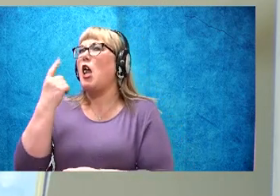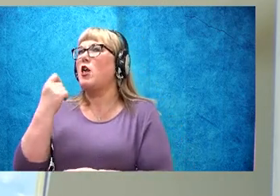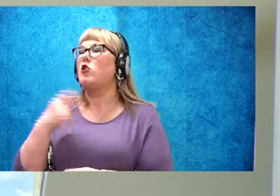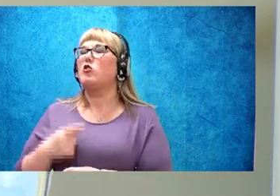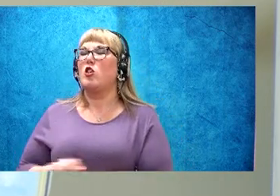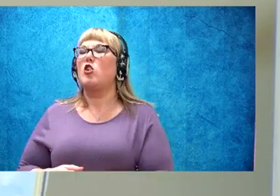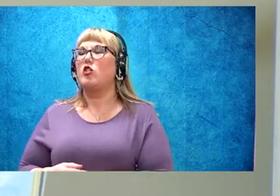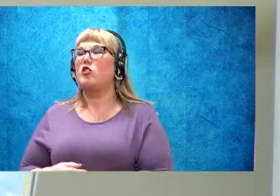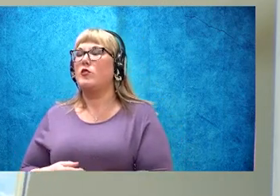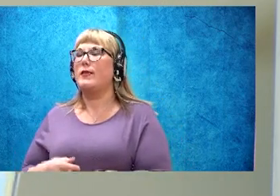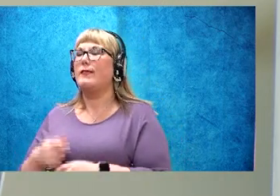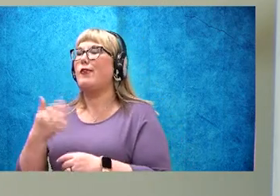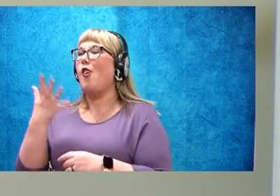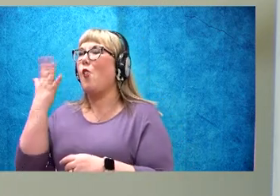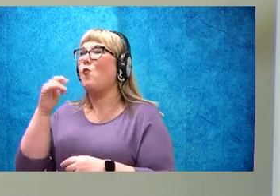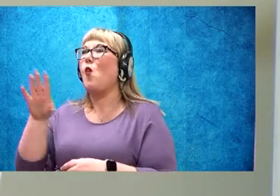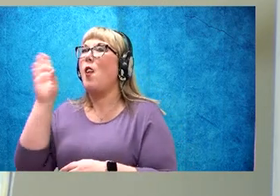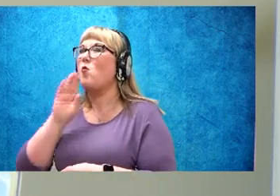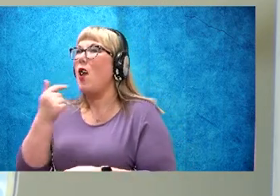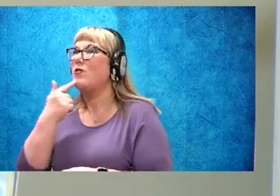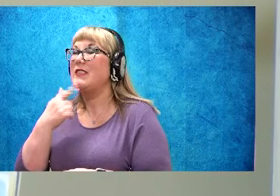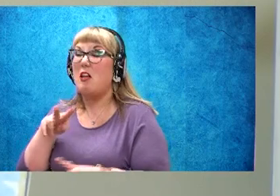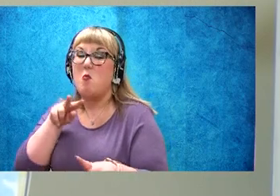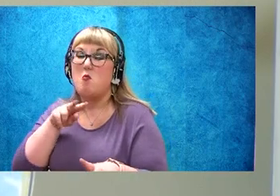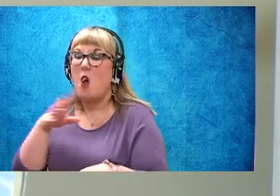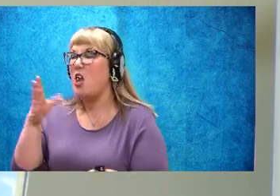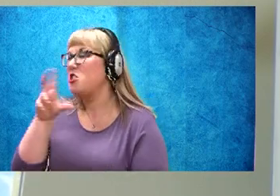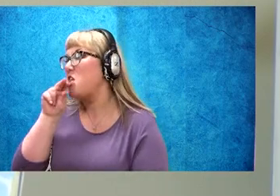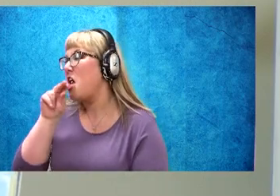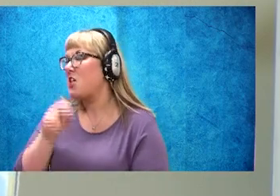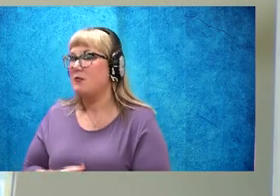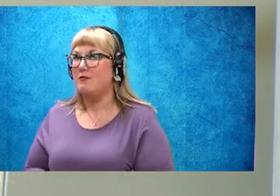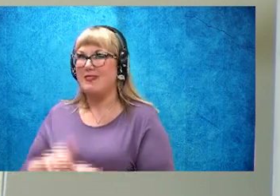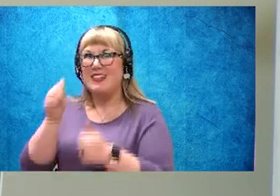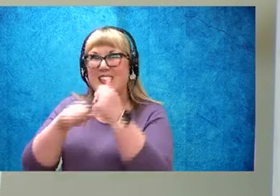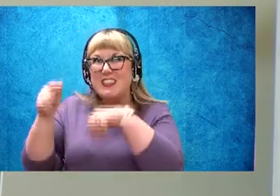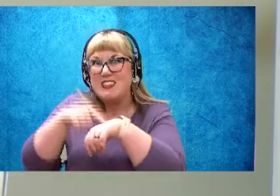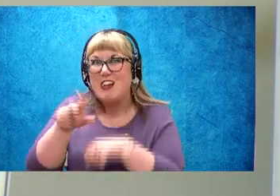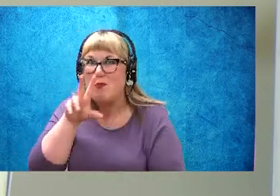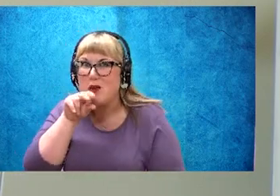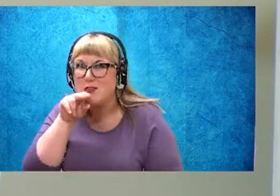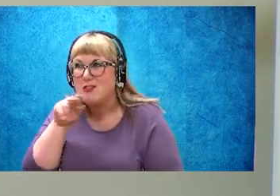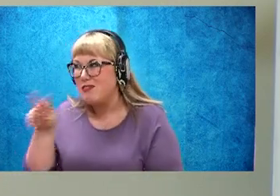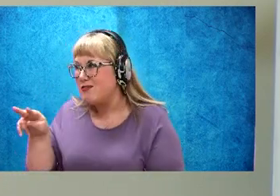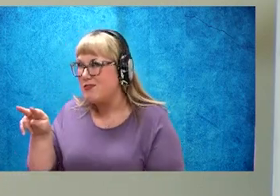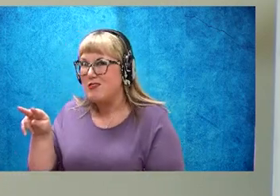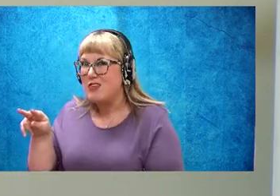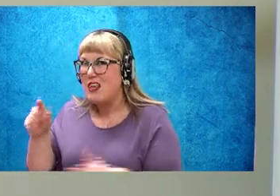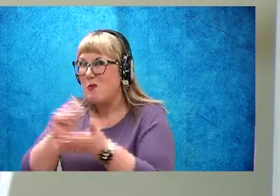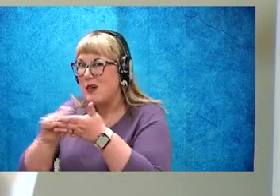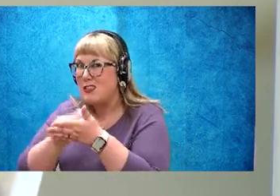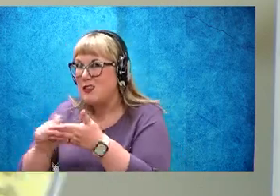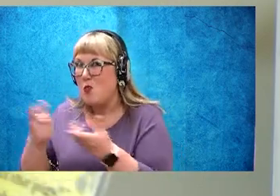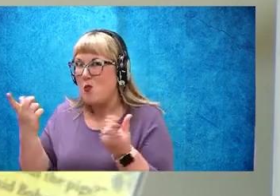about watch Duck. Why is he, we, every time we see Duck, he has a pencil. What is he doing?